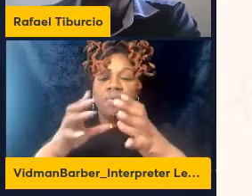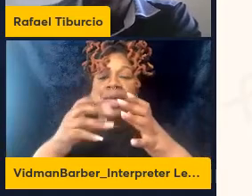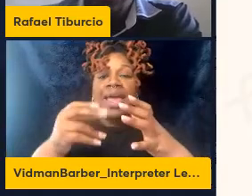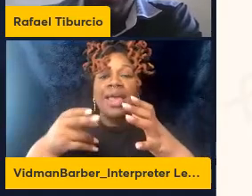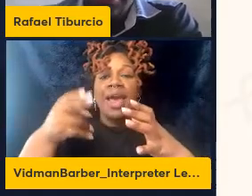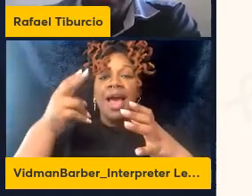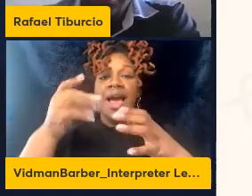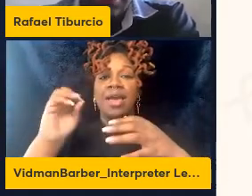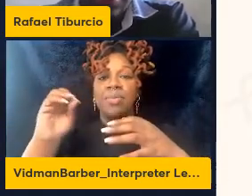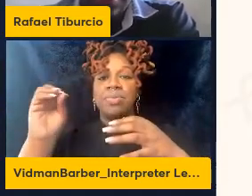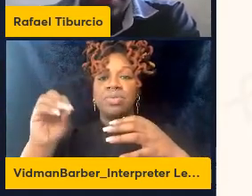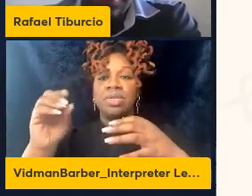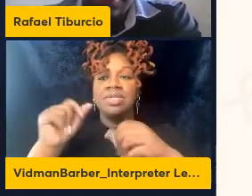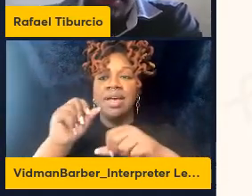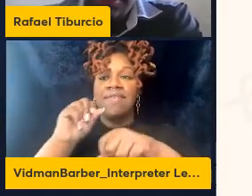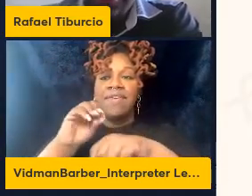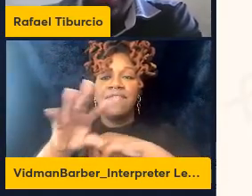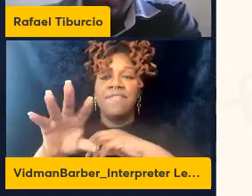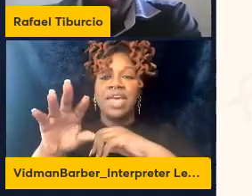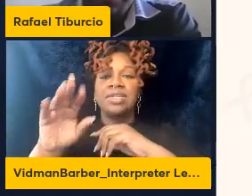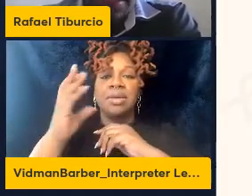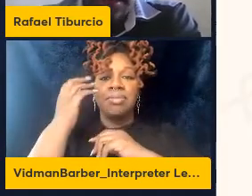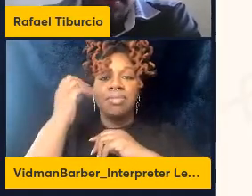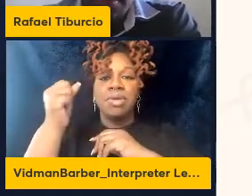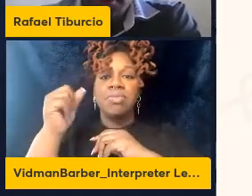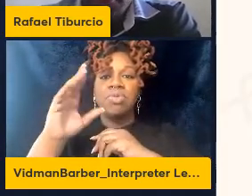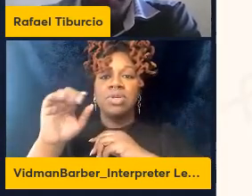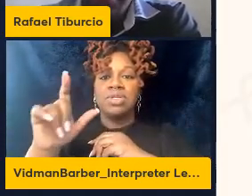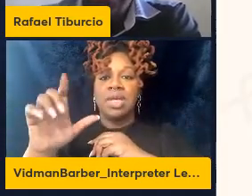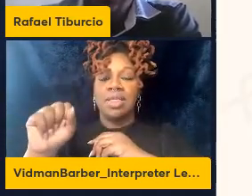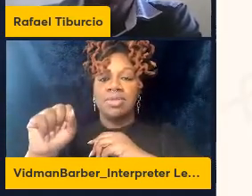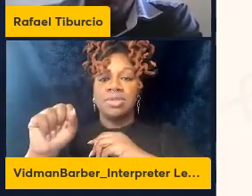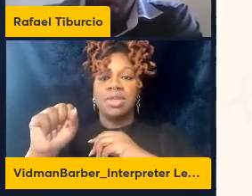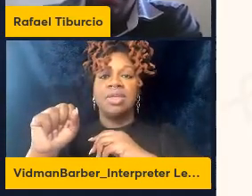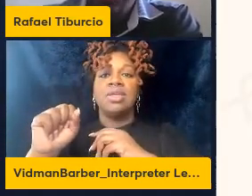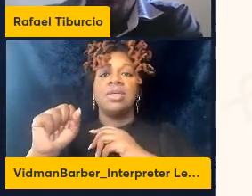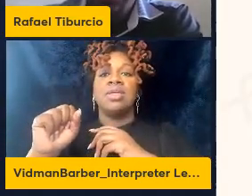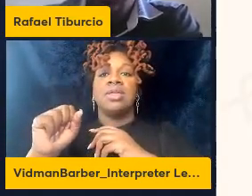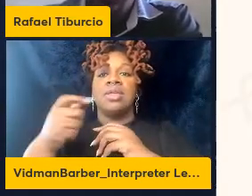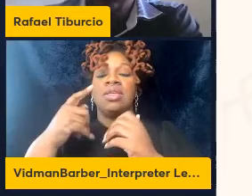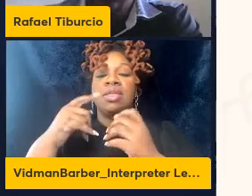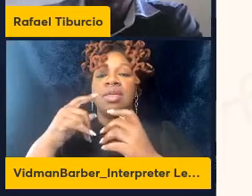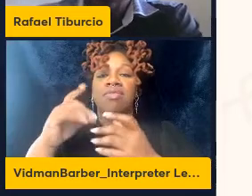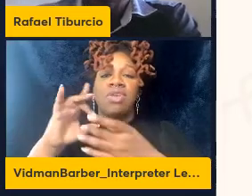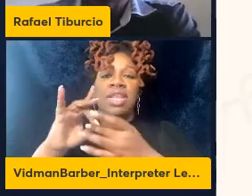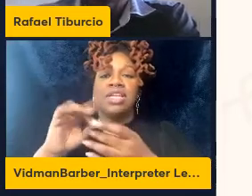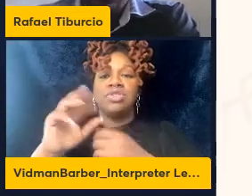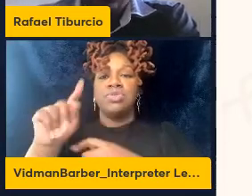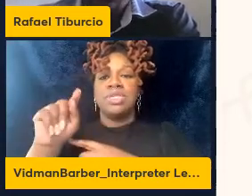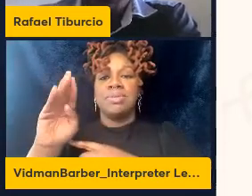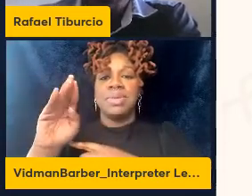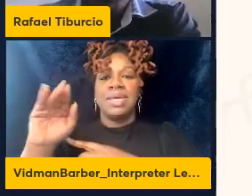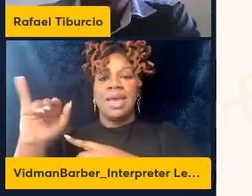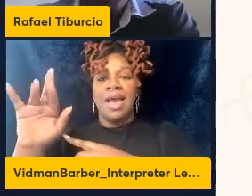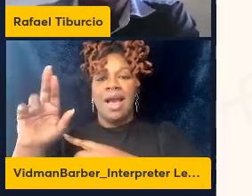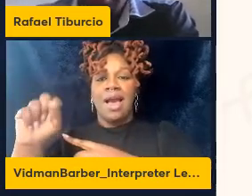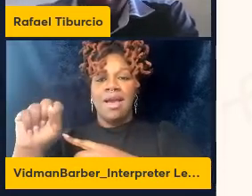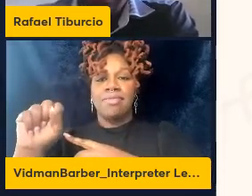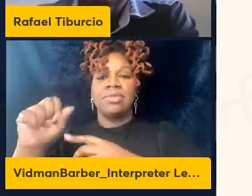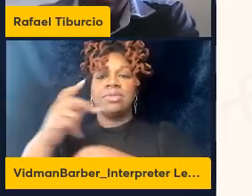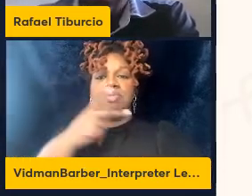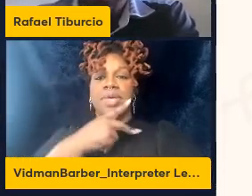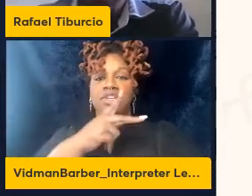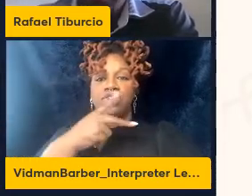affected memory cells in this cluster they are mainly composed by TB patients patients in opposition to